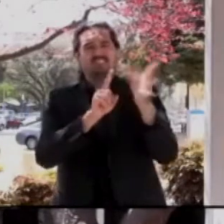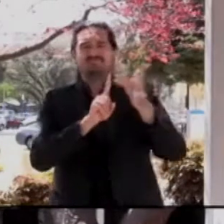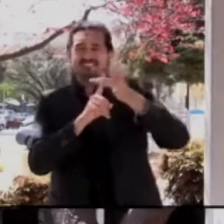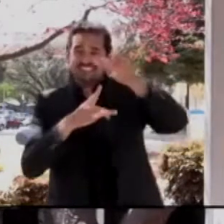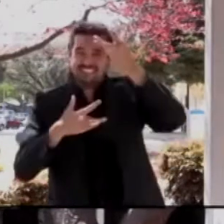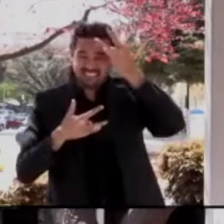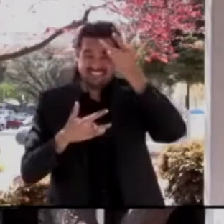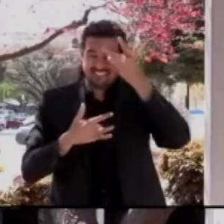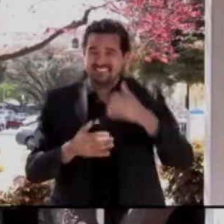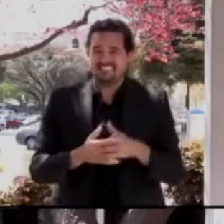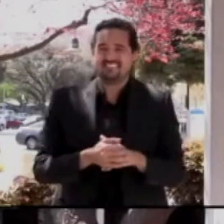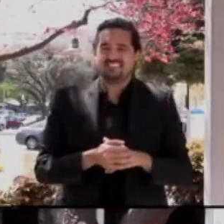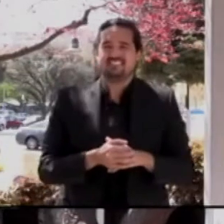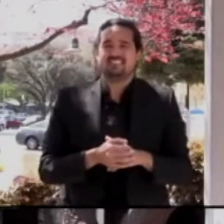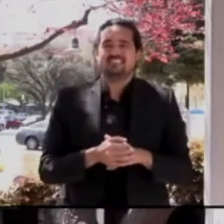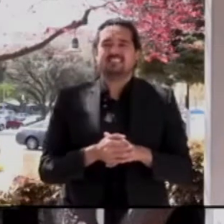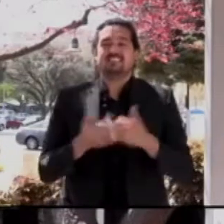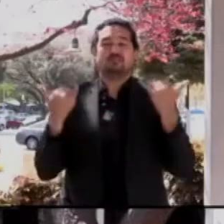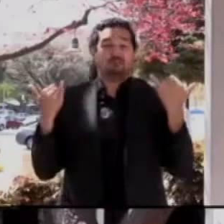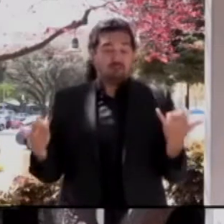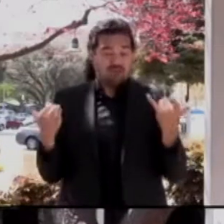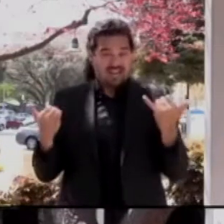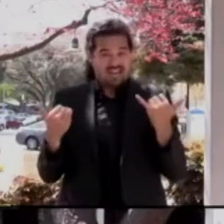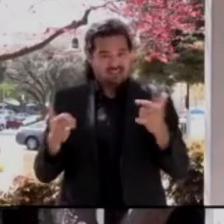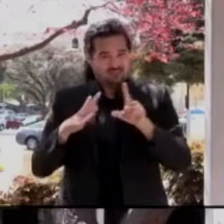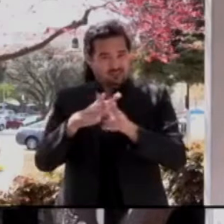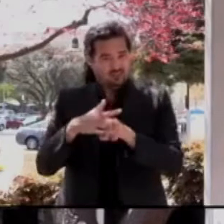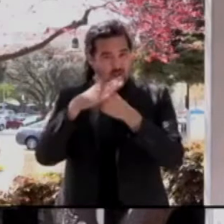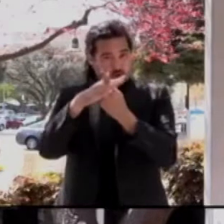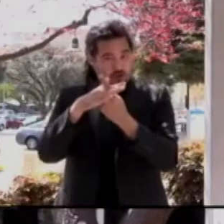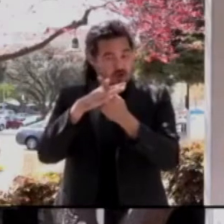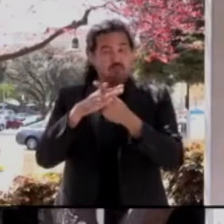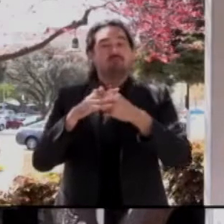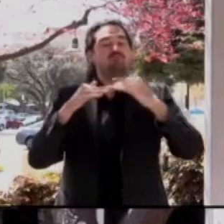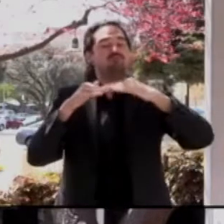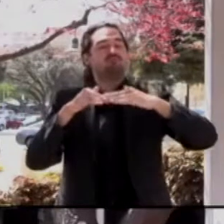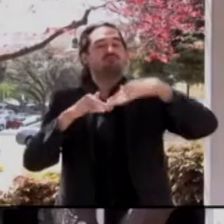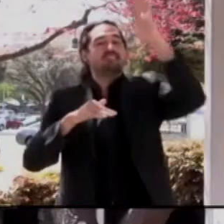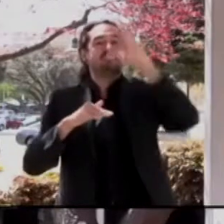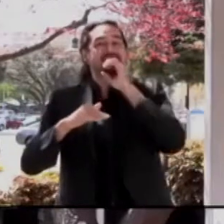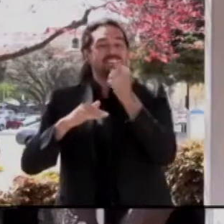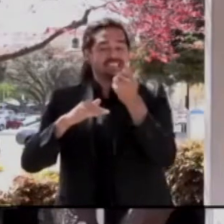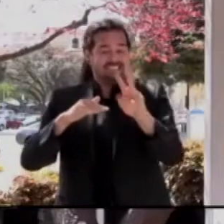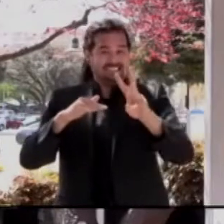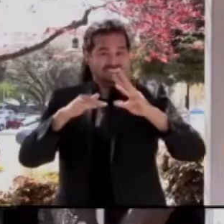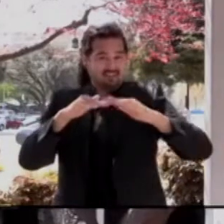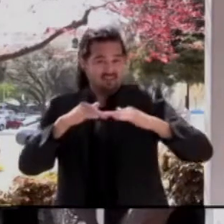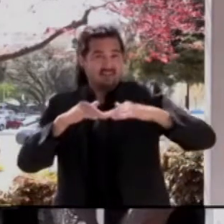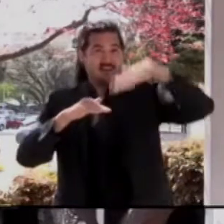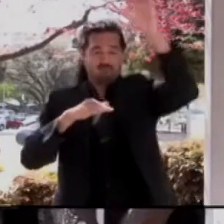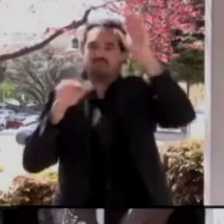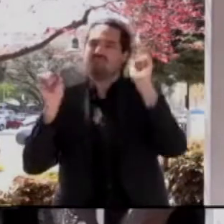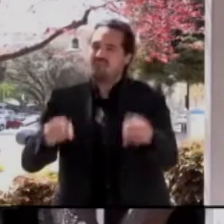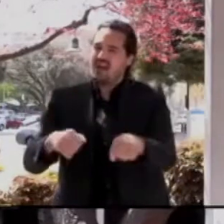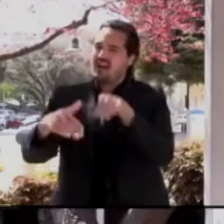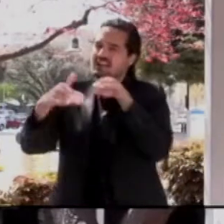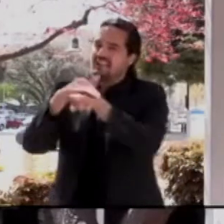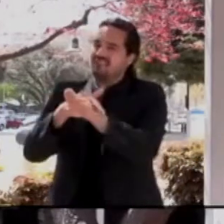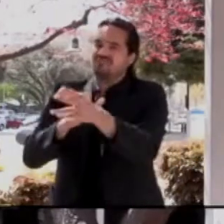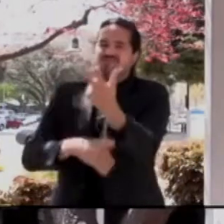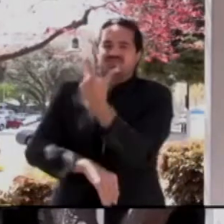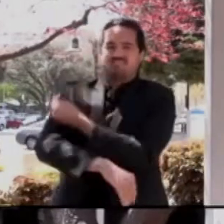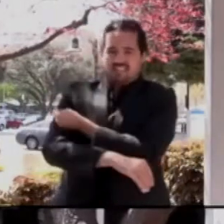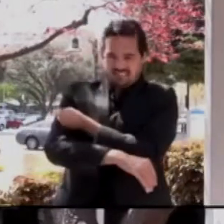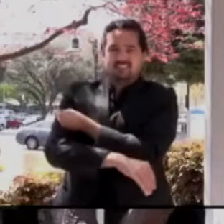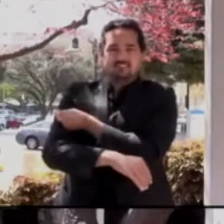individuals 16 years of age or older who live in Santa Clara County or who work in Santa Clara